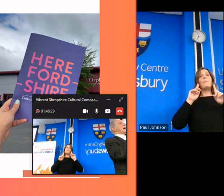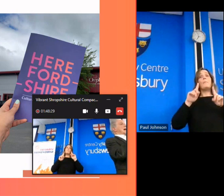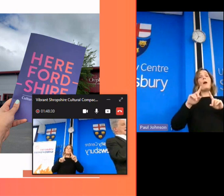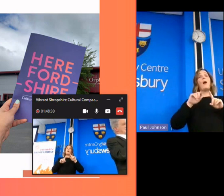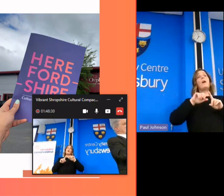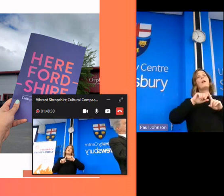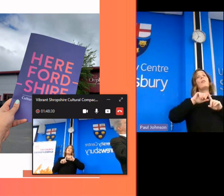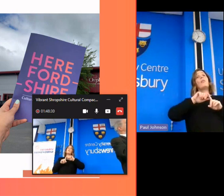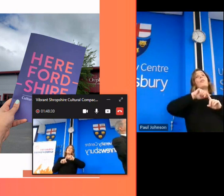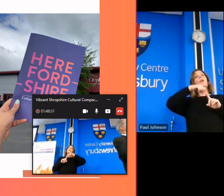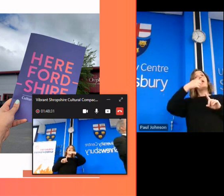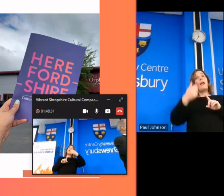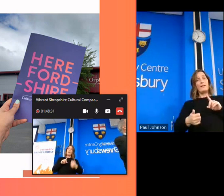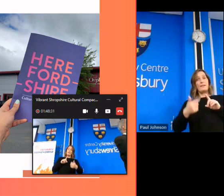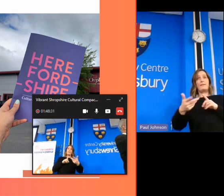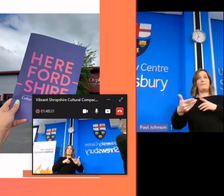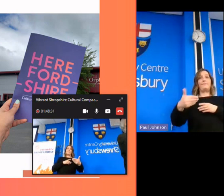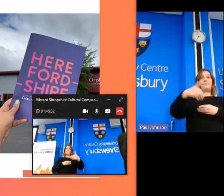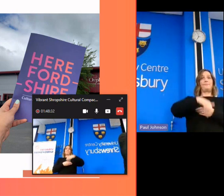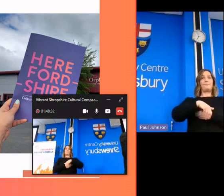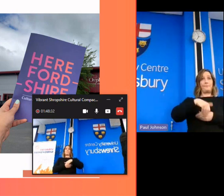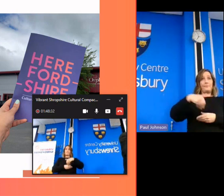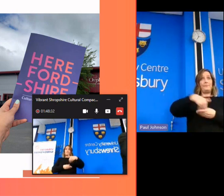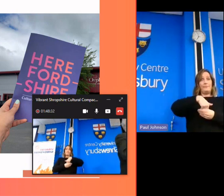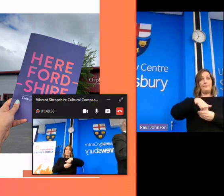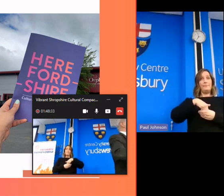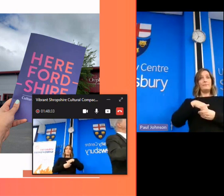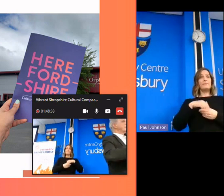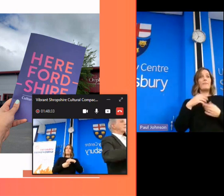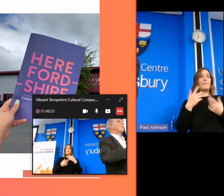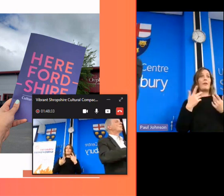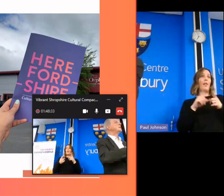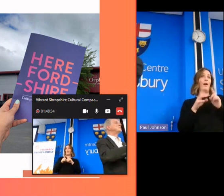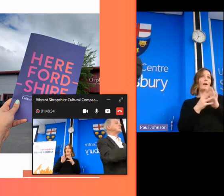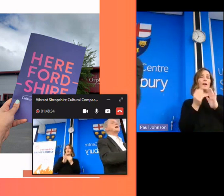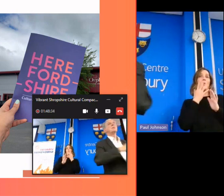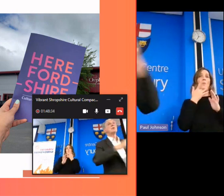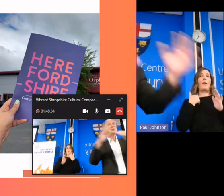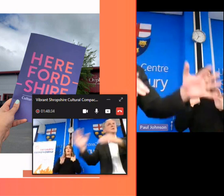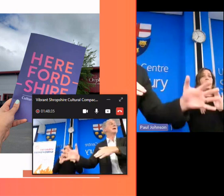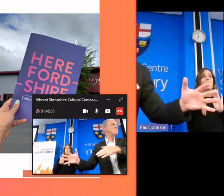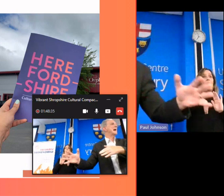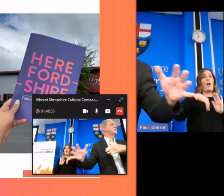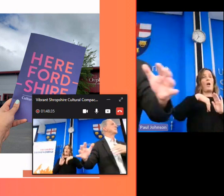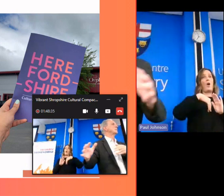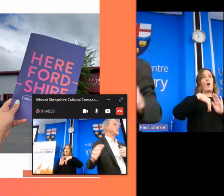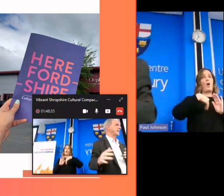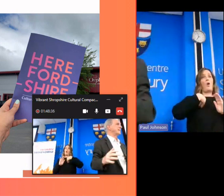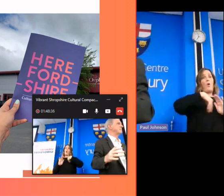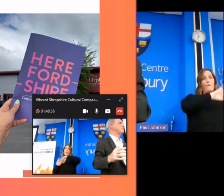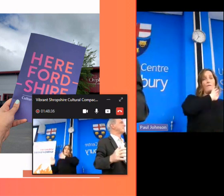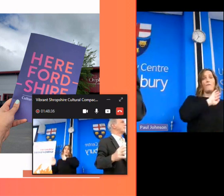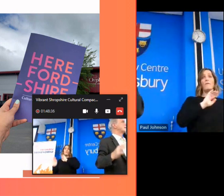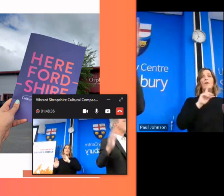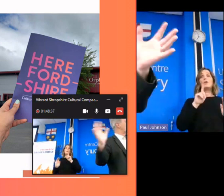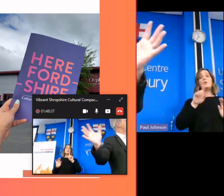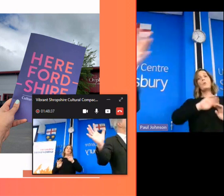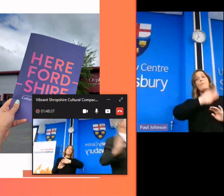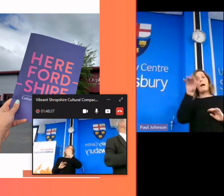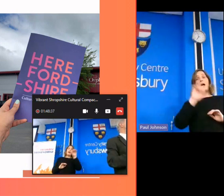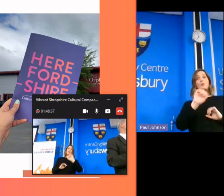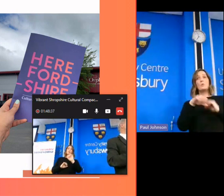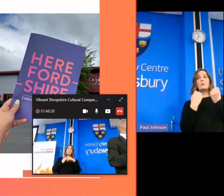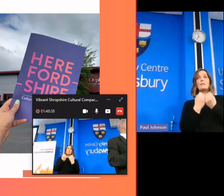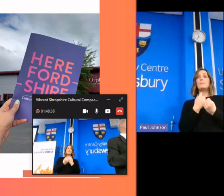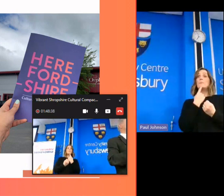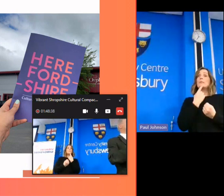um when we go away this morning what will you say when you get back to your team what